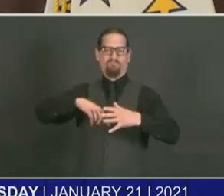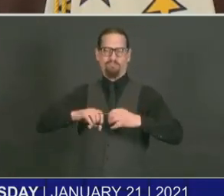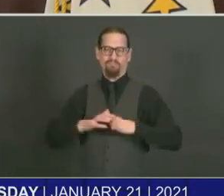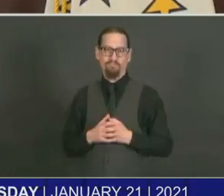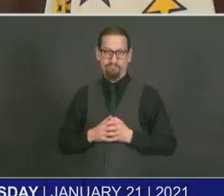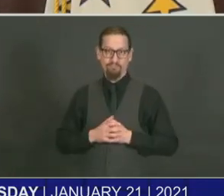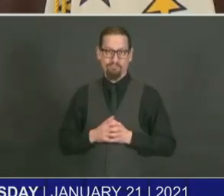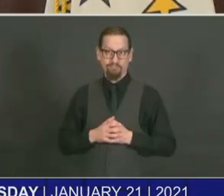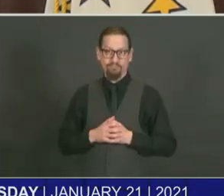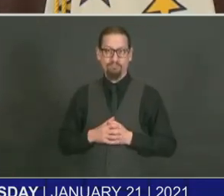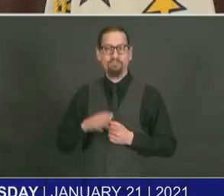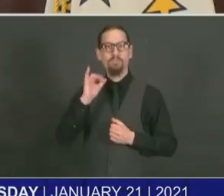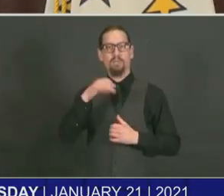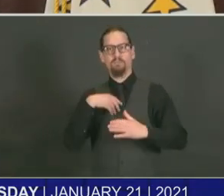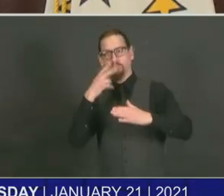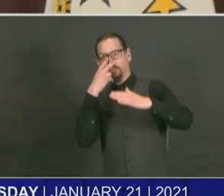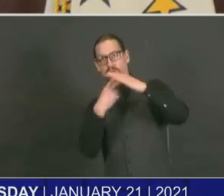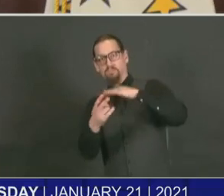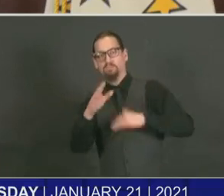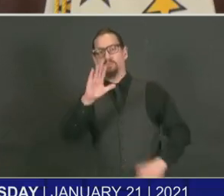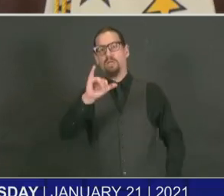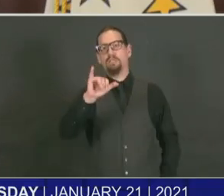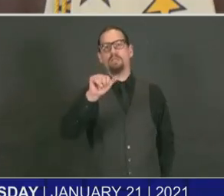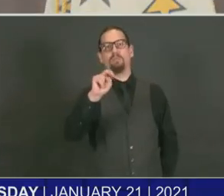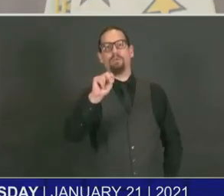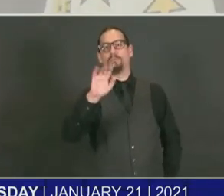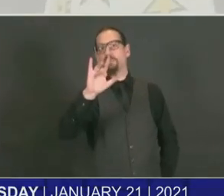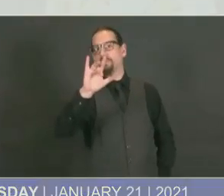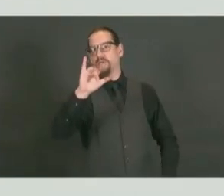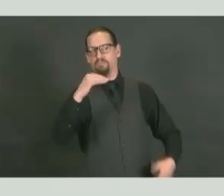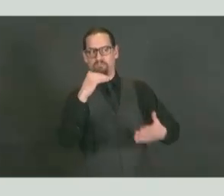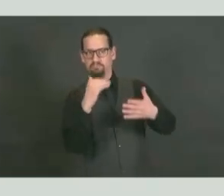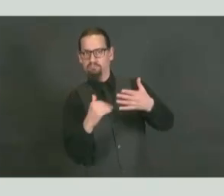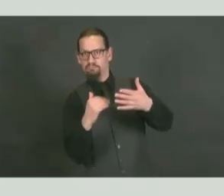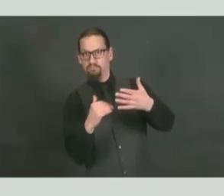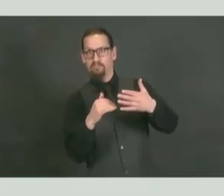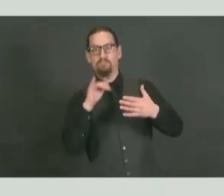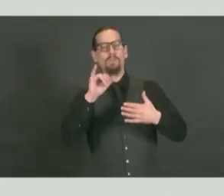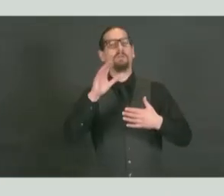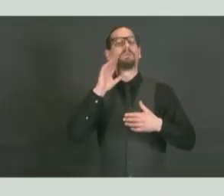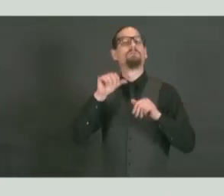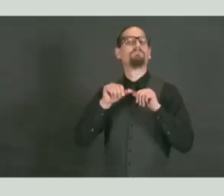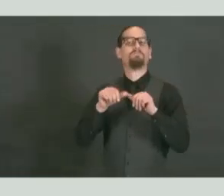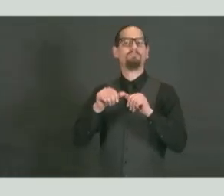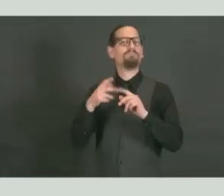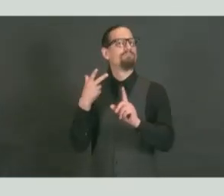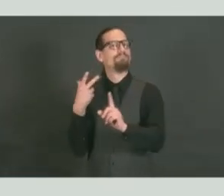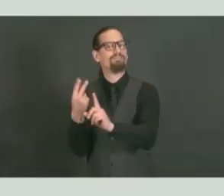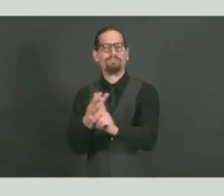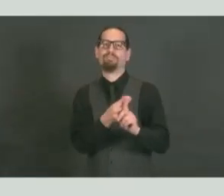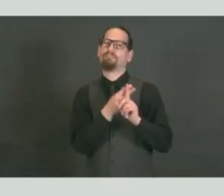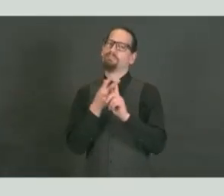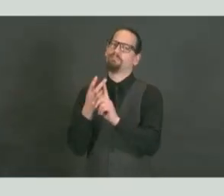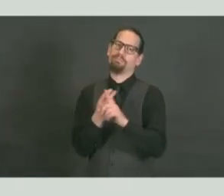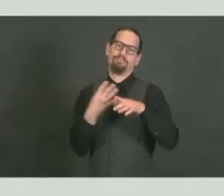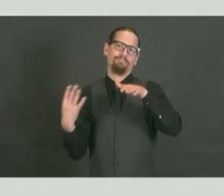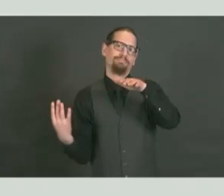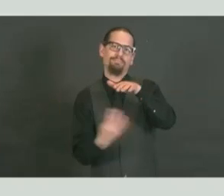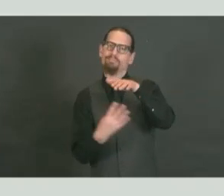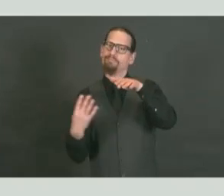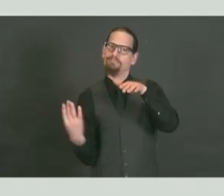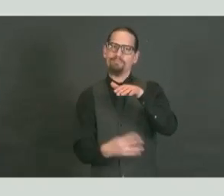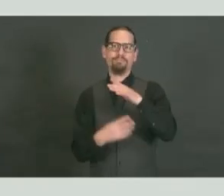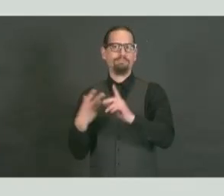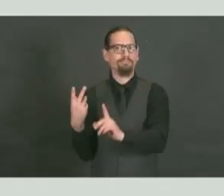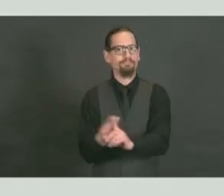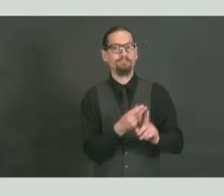January 25th, many of these same groups will continue to be vaccinated. The one big change is that outpatient health care providers will start to get vaccinated this